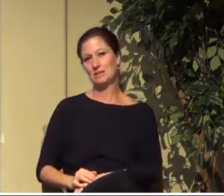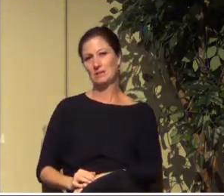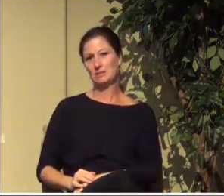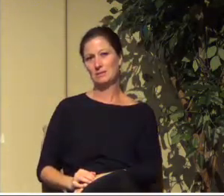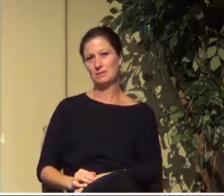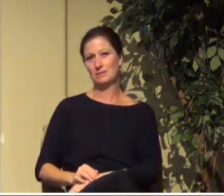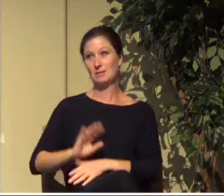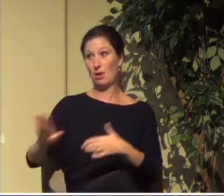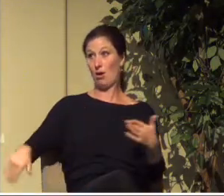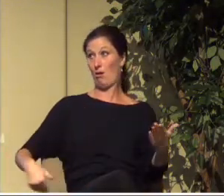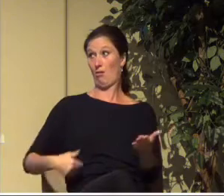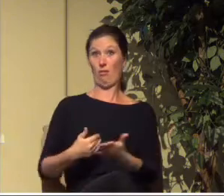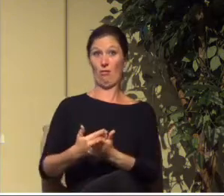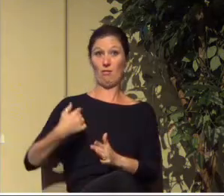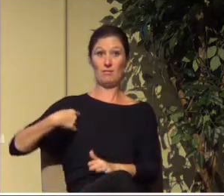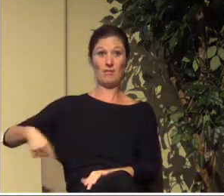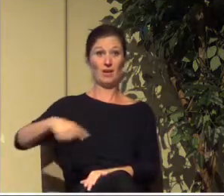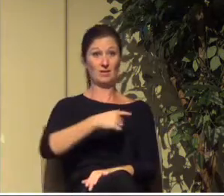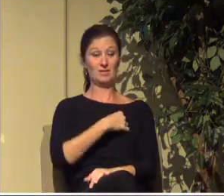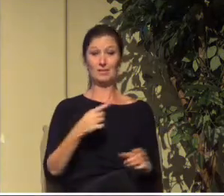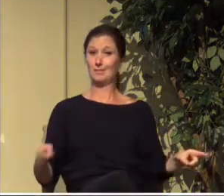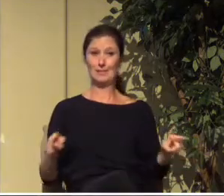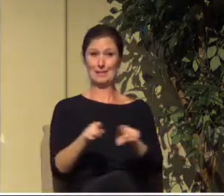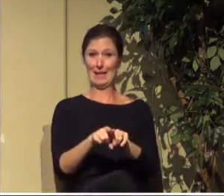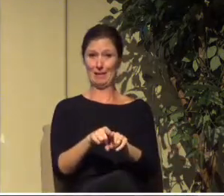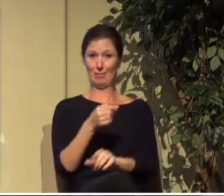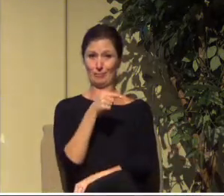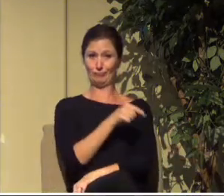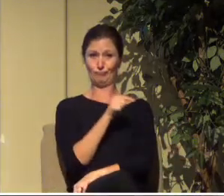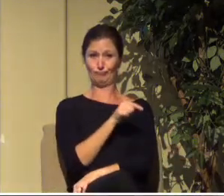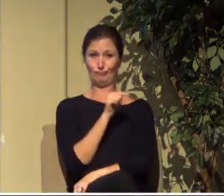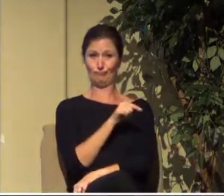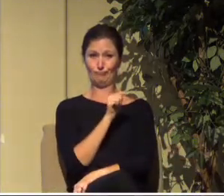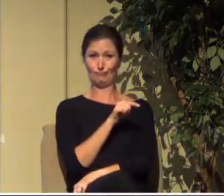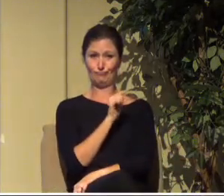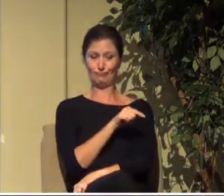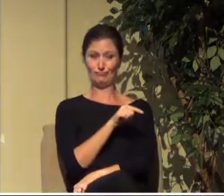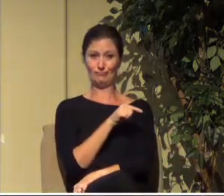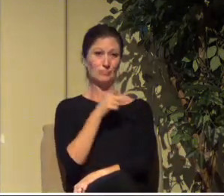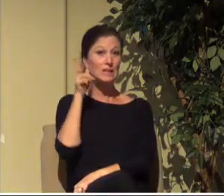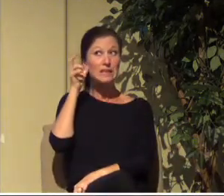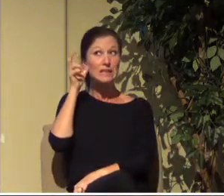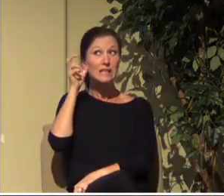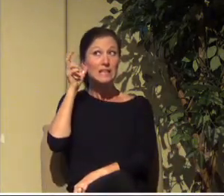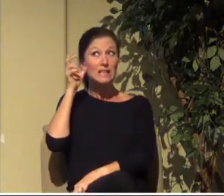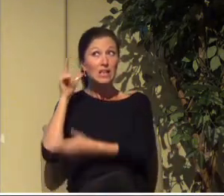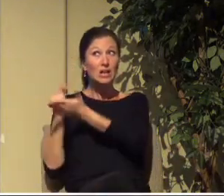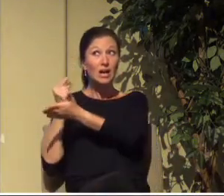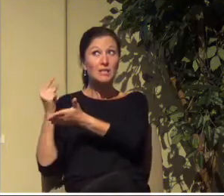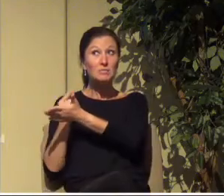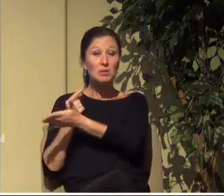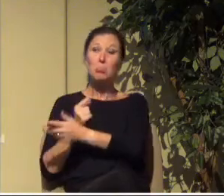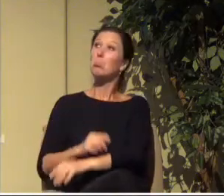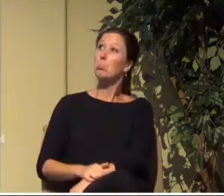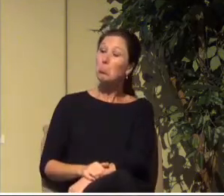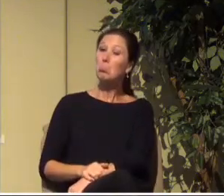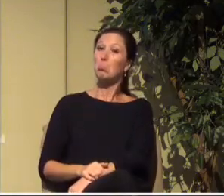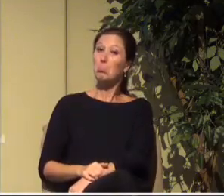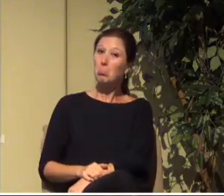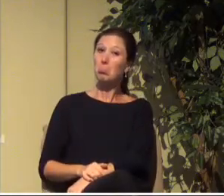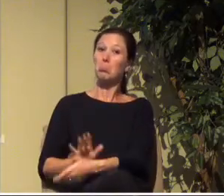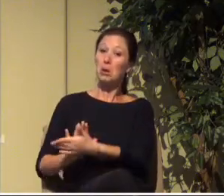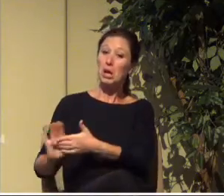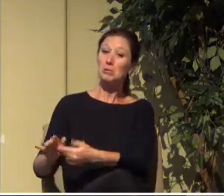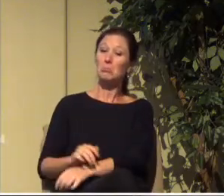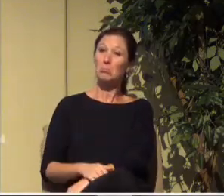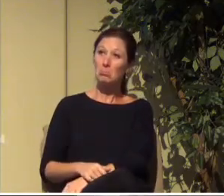All of us are like this guy making mud pies in the slums We hear the gospel and it's like oh that